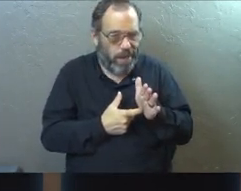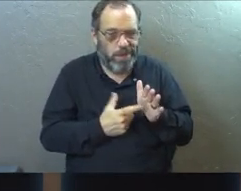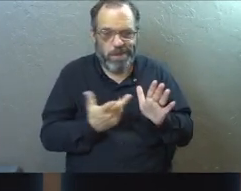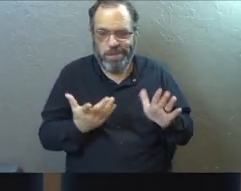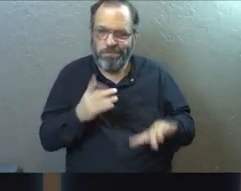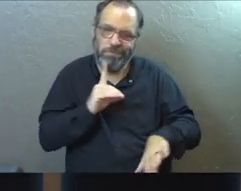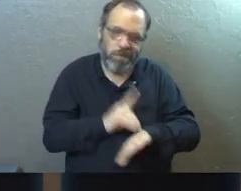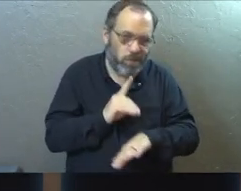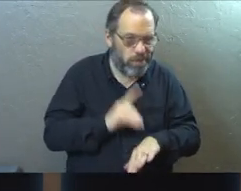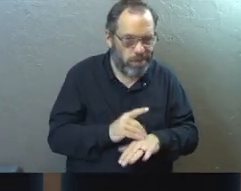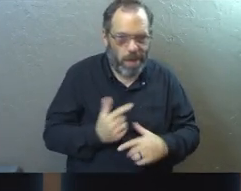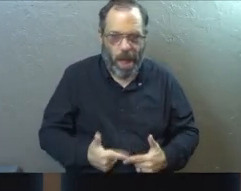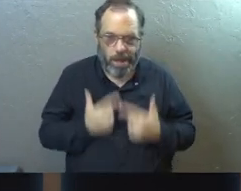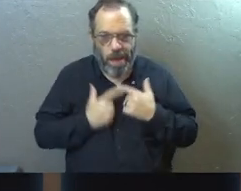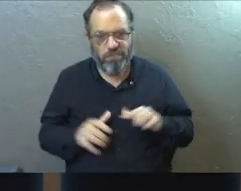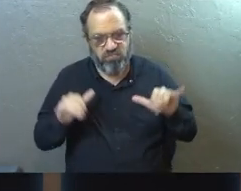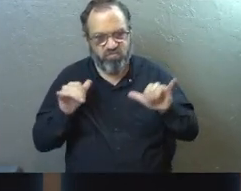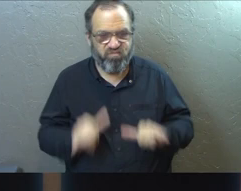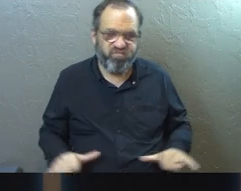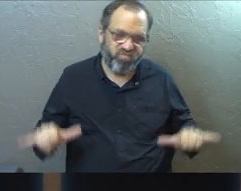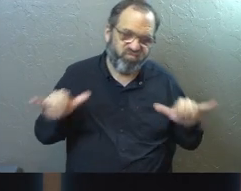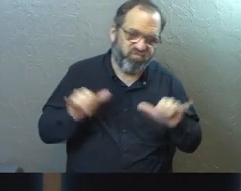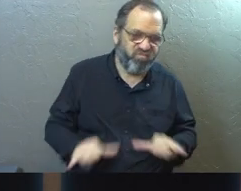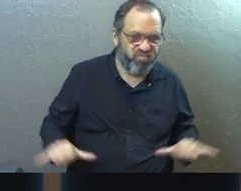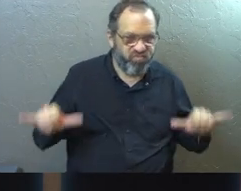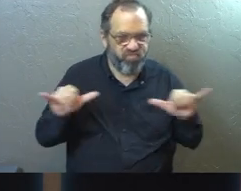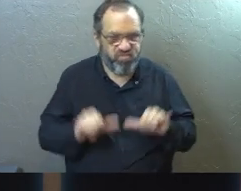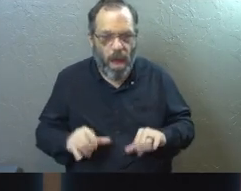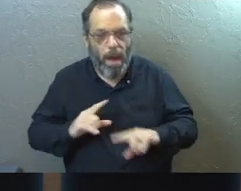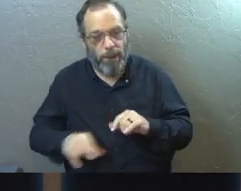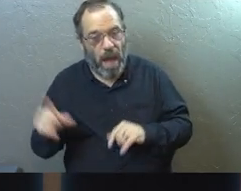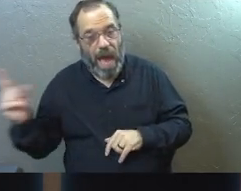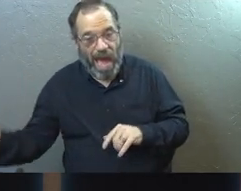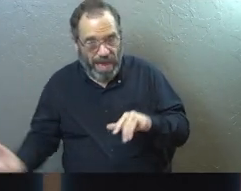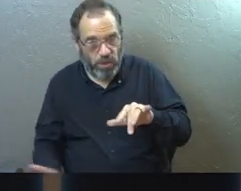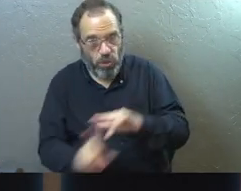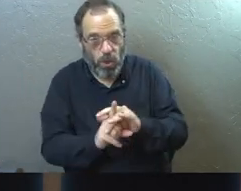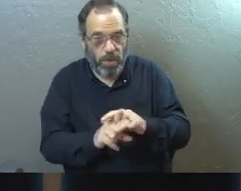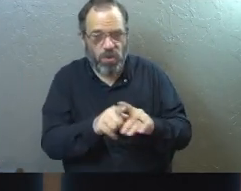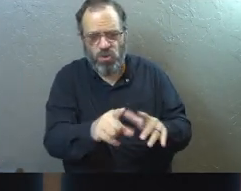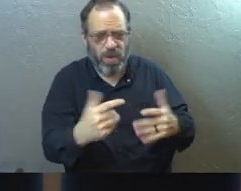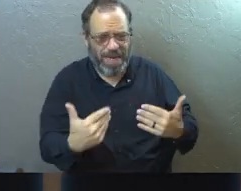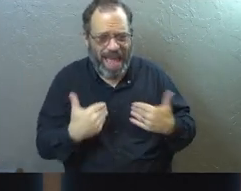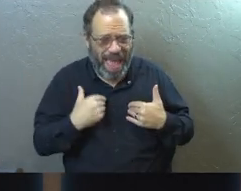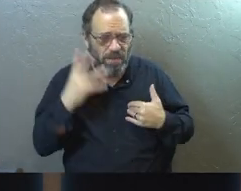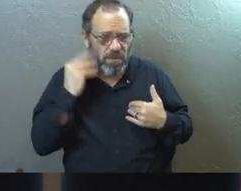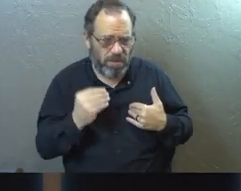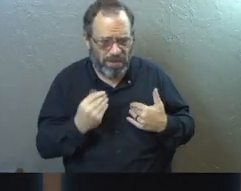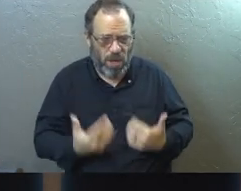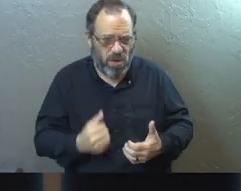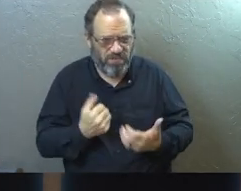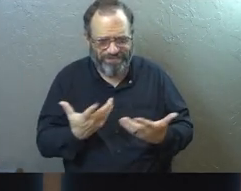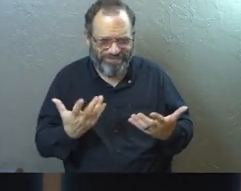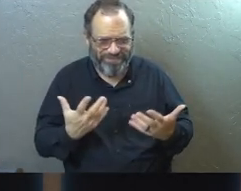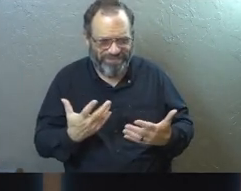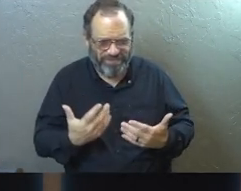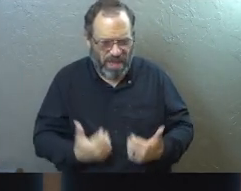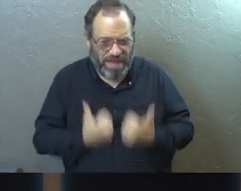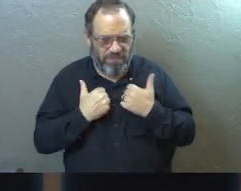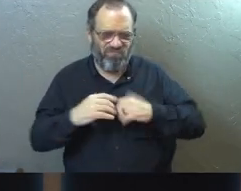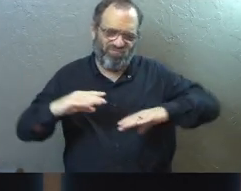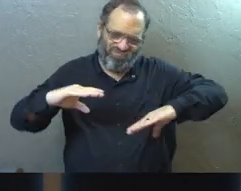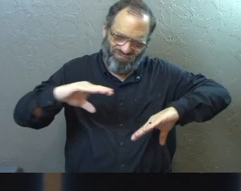just maybe walking through the motions, doing what you need to do. But I have come that you can have a rich and satisfying life, life in